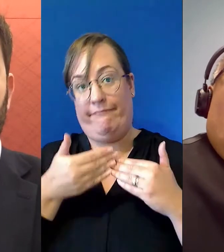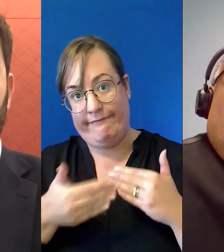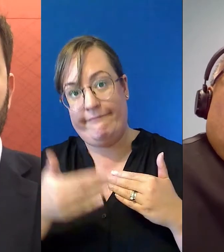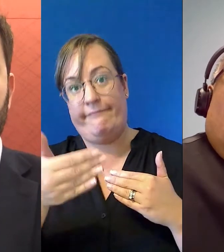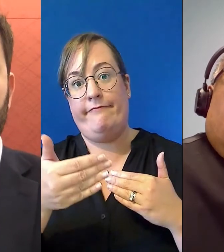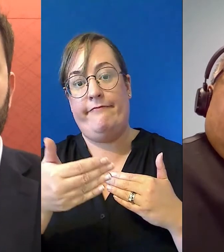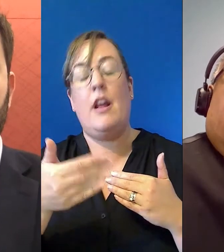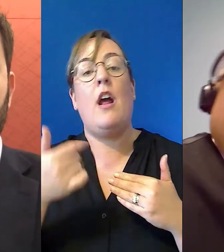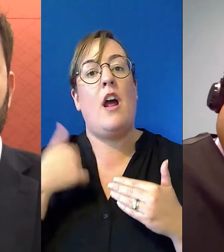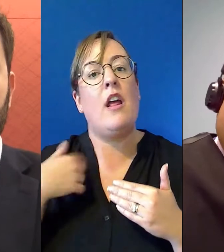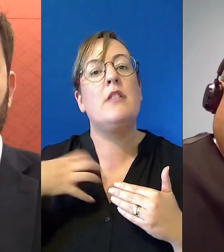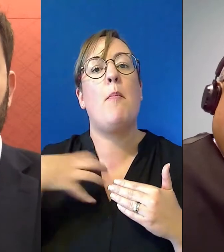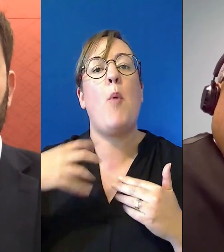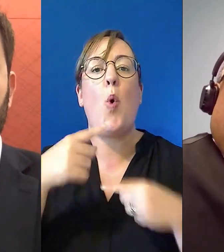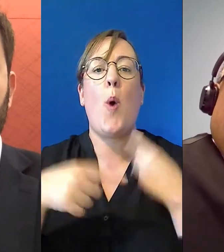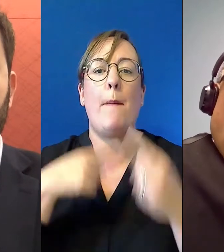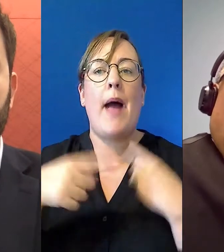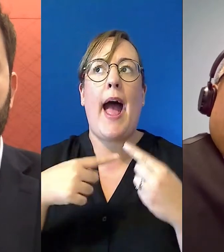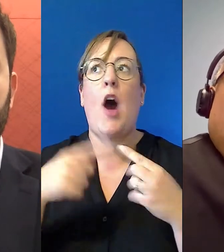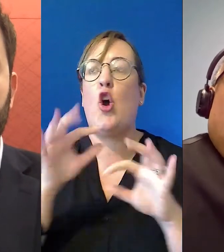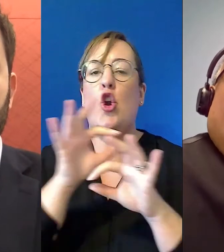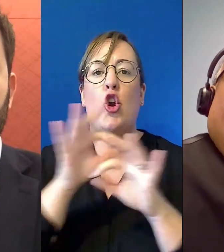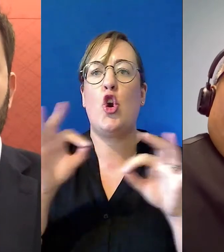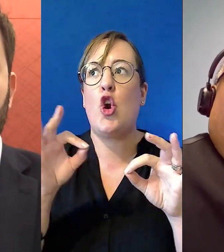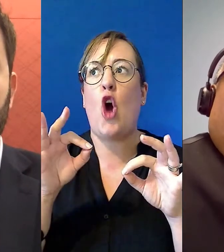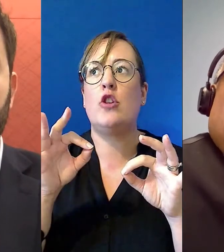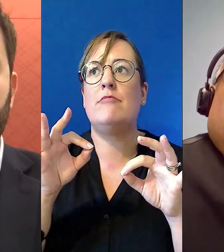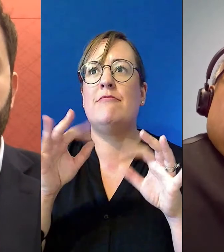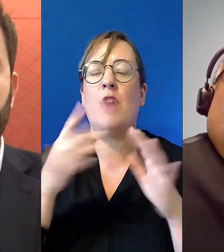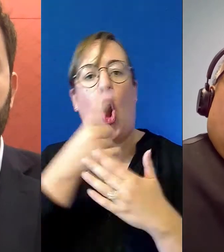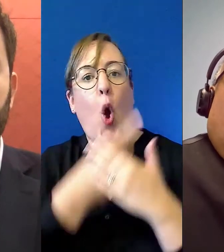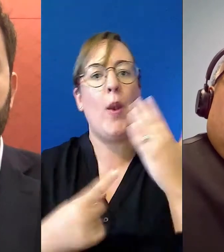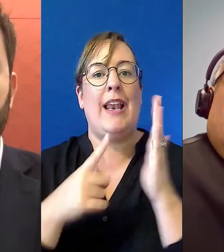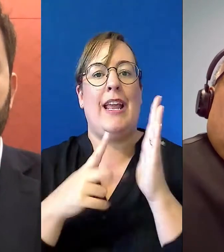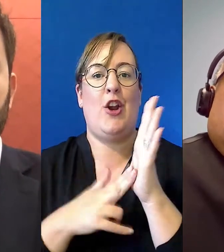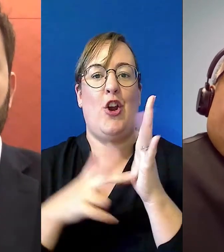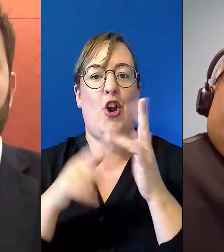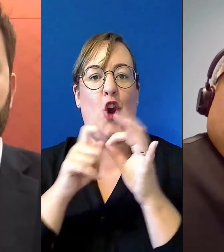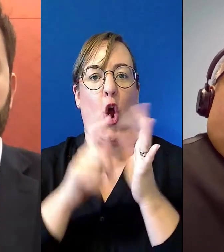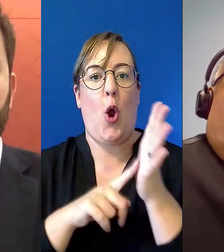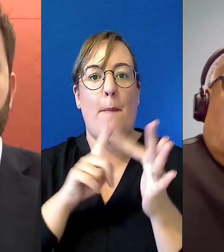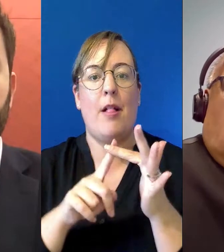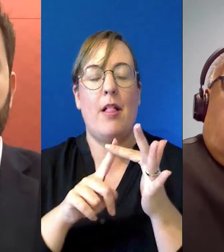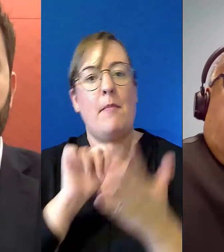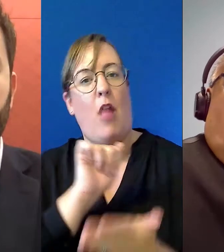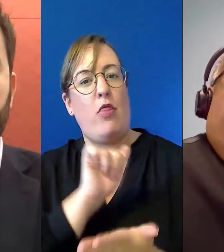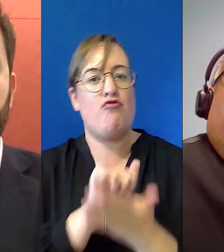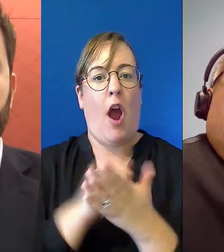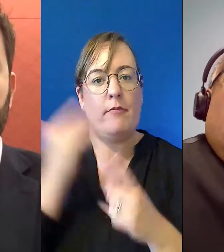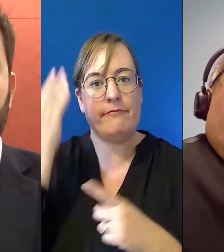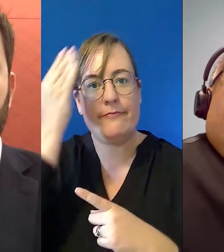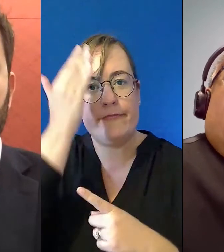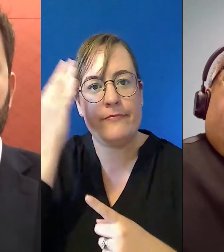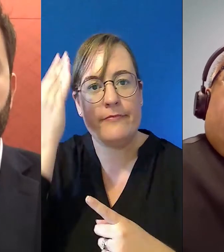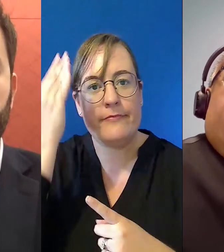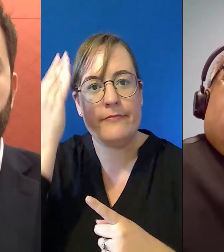noble rather than disabling end of what our ambitions are. So for example, here we